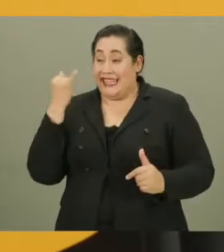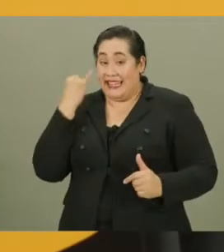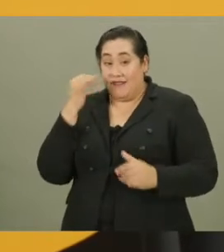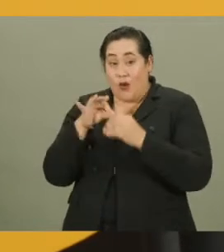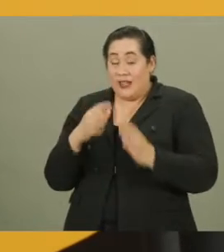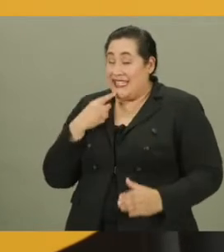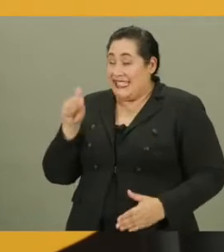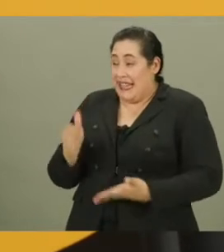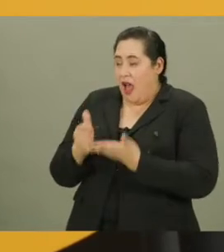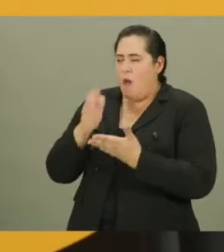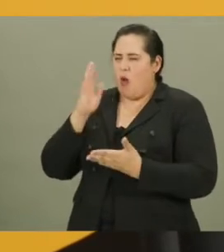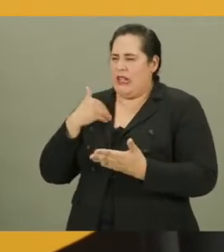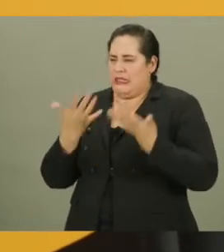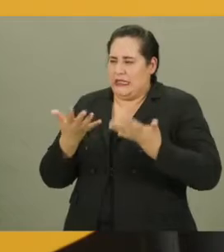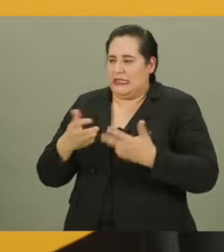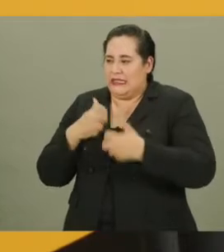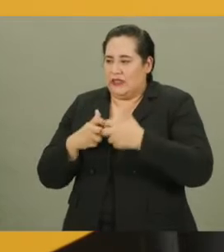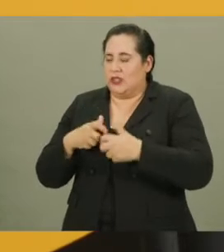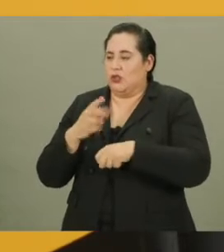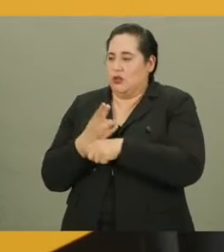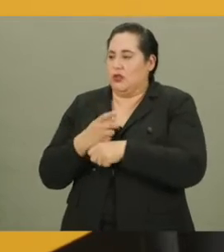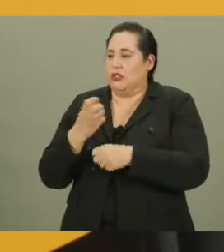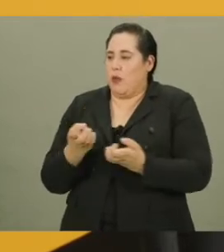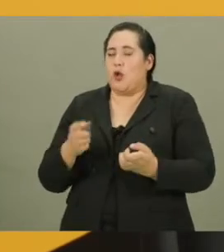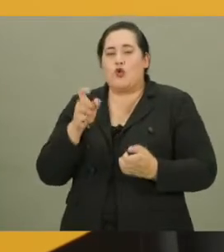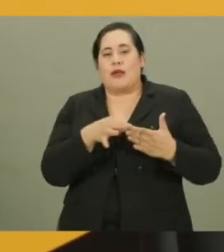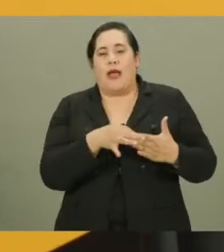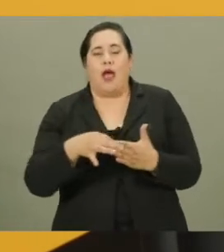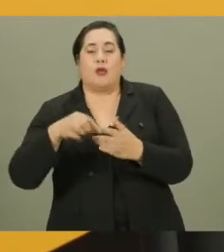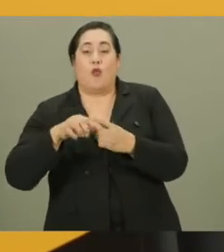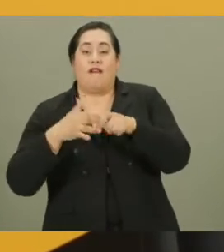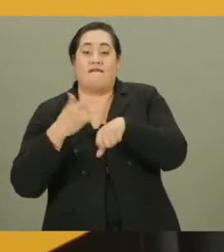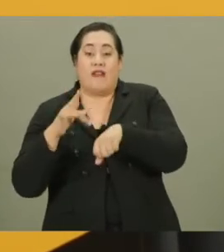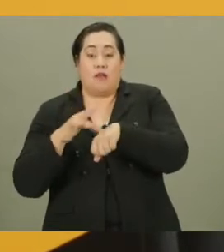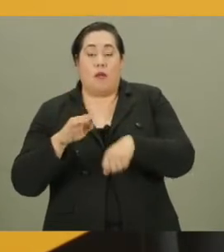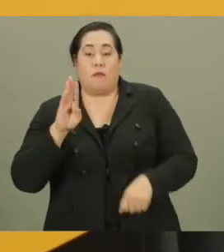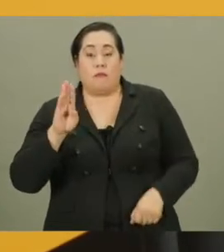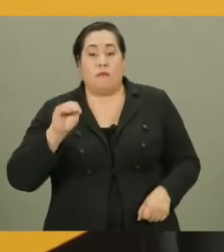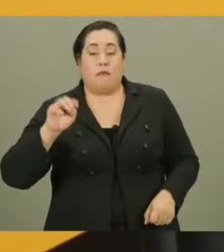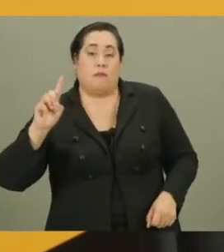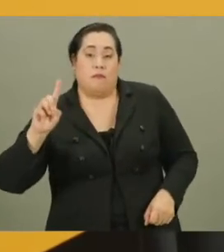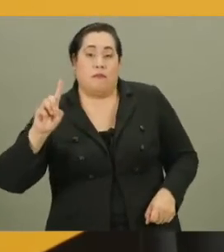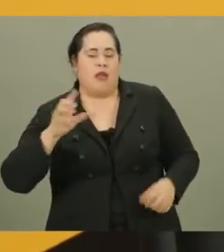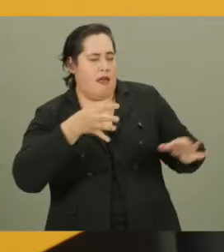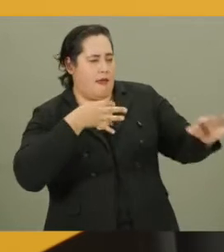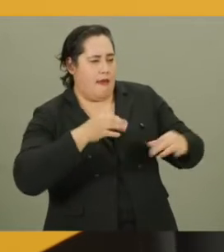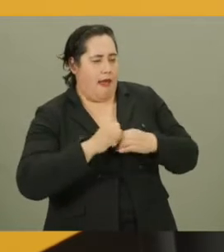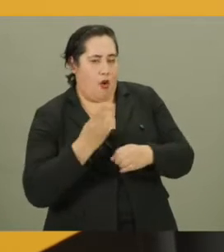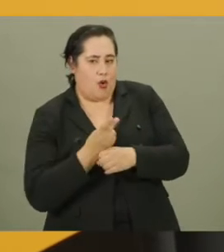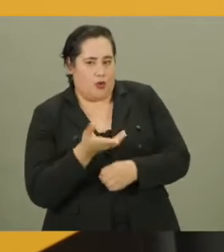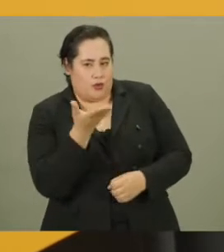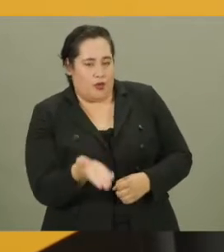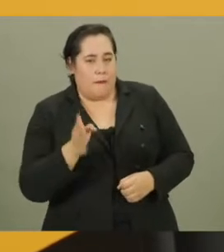declares that they need help or will have some difficulty using the equipment, you should guide the voter to an available ballot marking device and